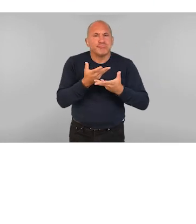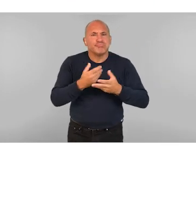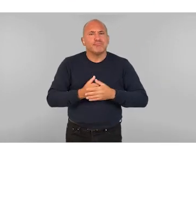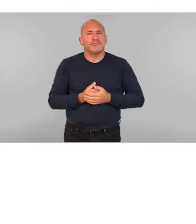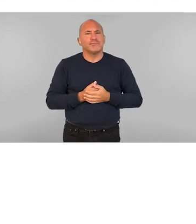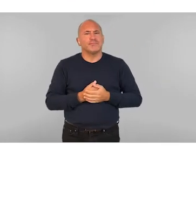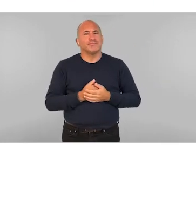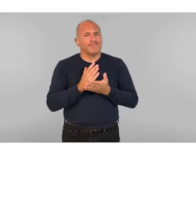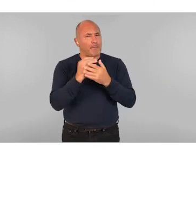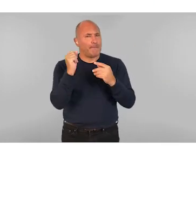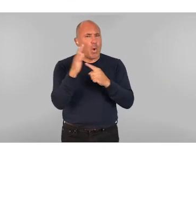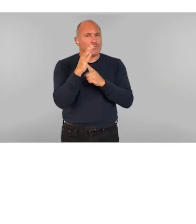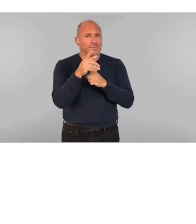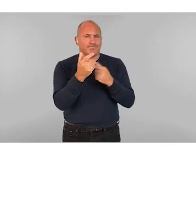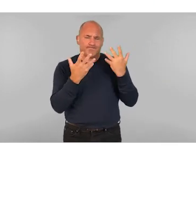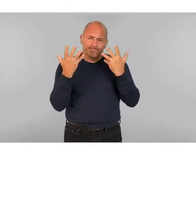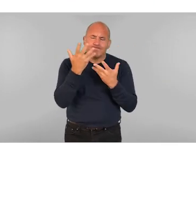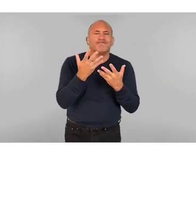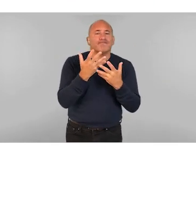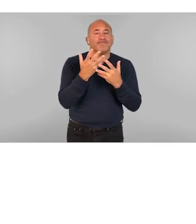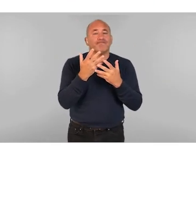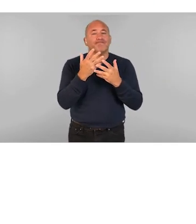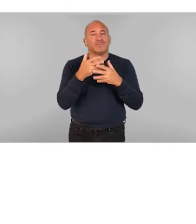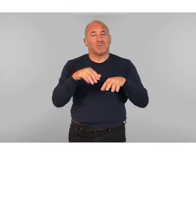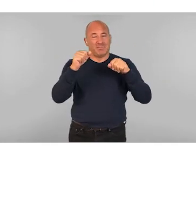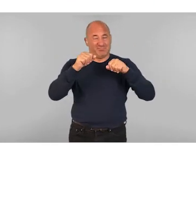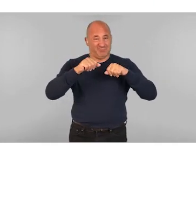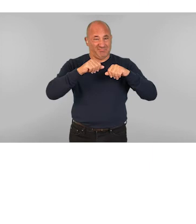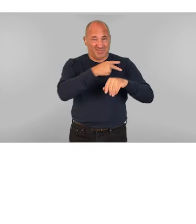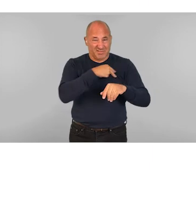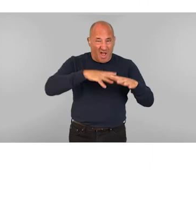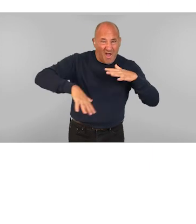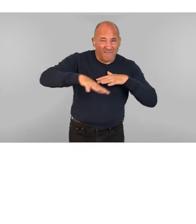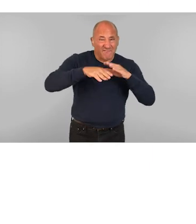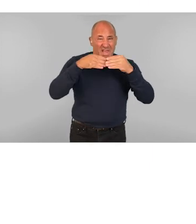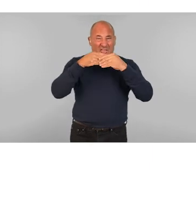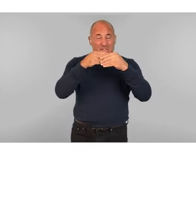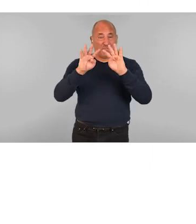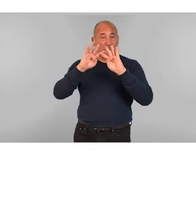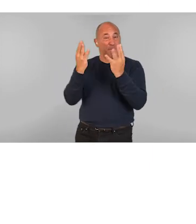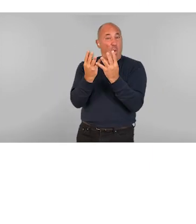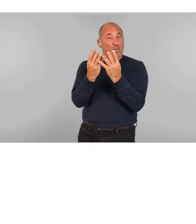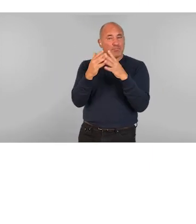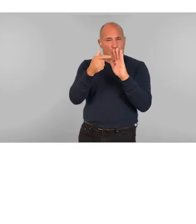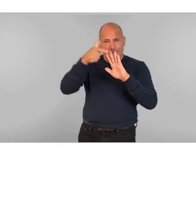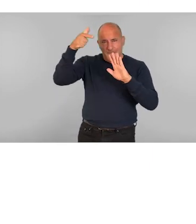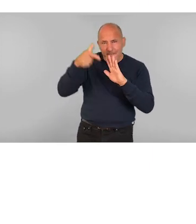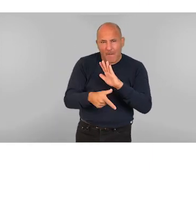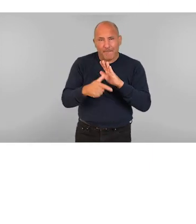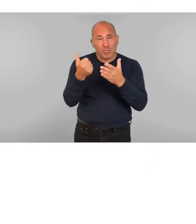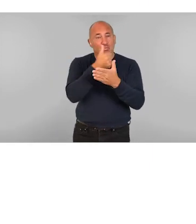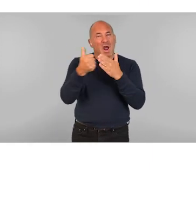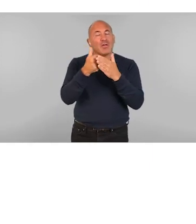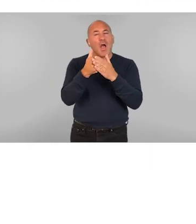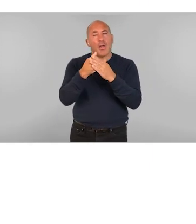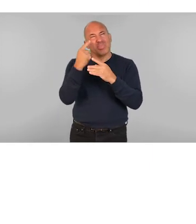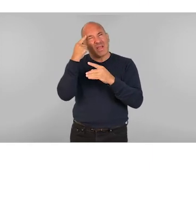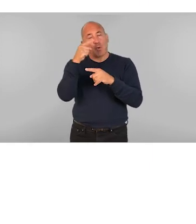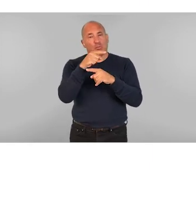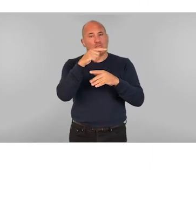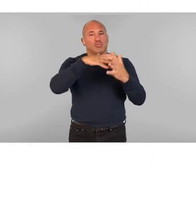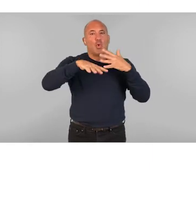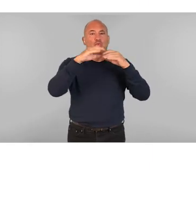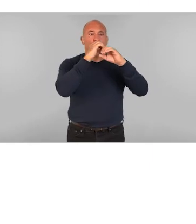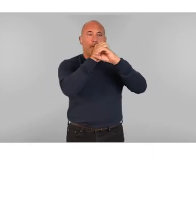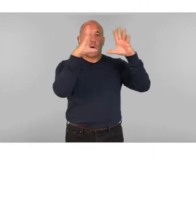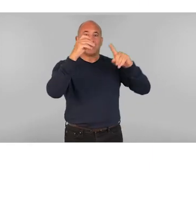It's important that these deliberations happen at ground, leadership and board level more thoroughly and frequently through the lens of the social model of disability.